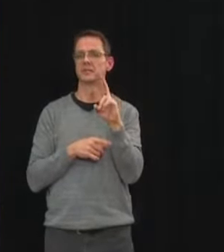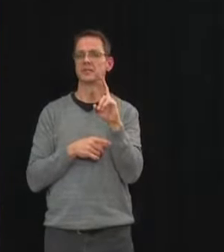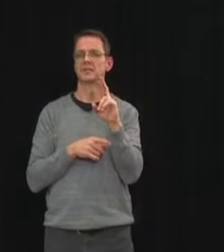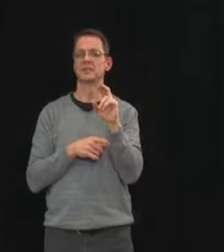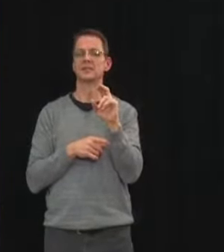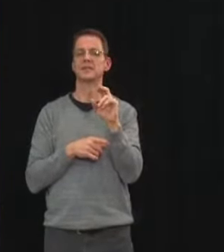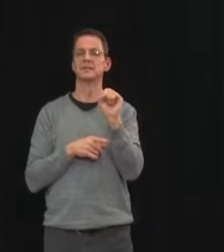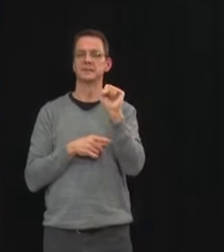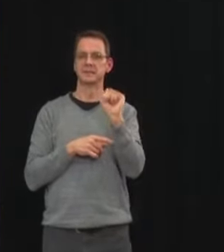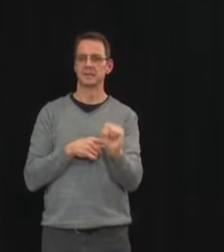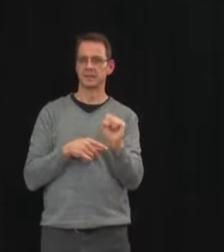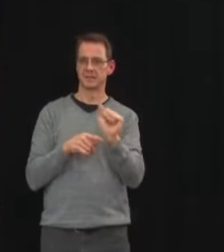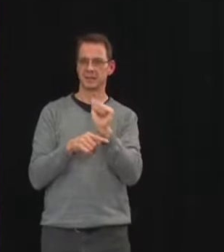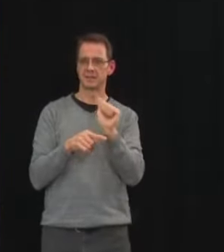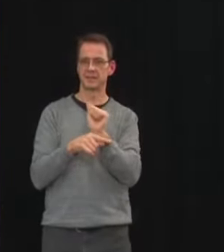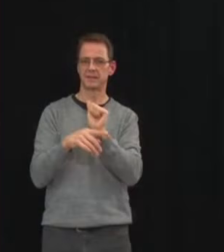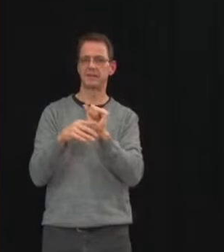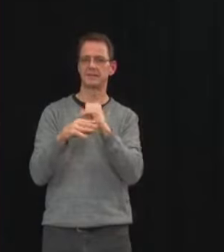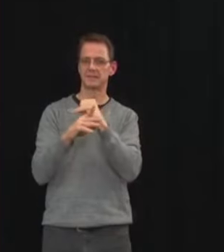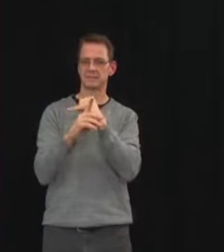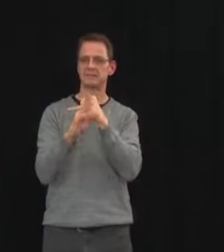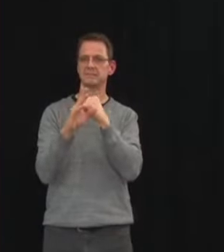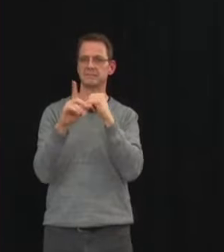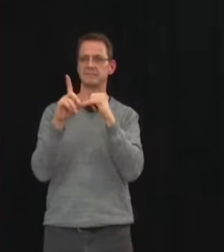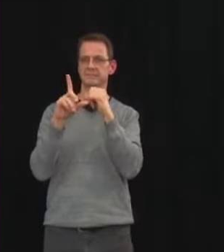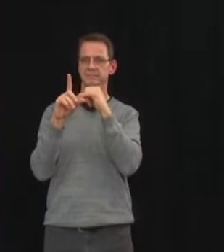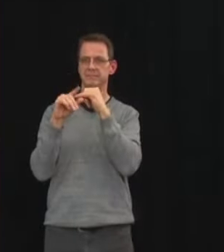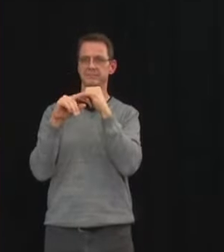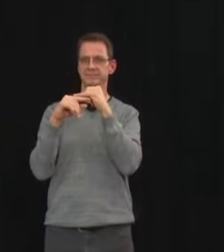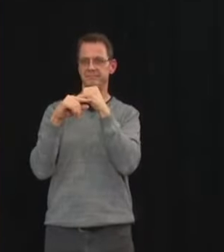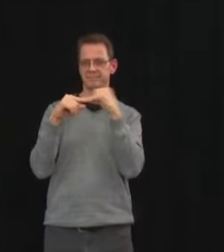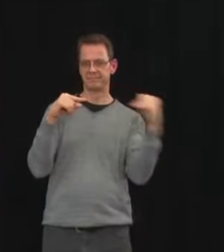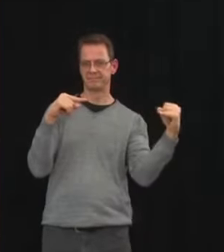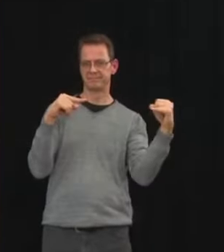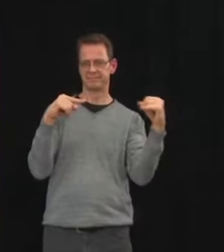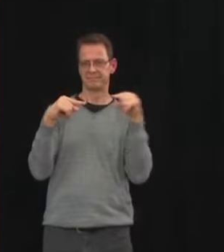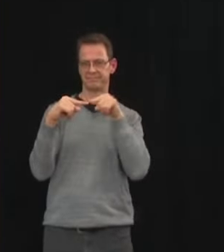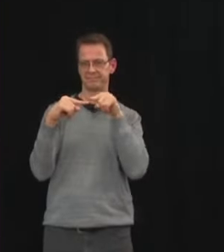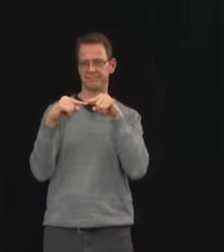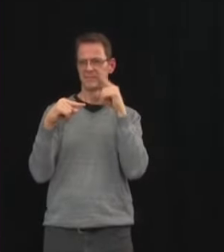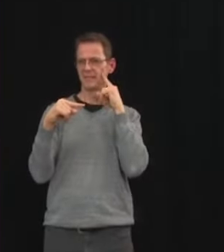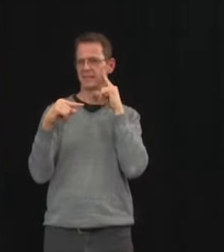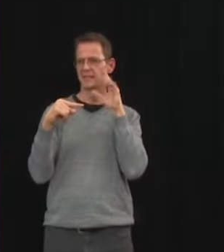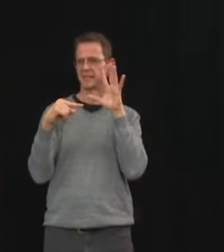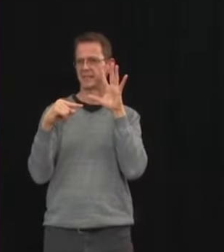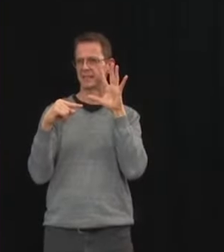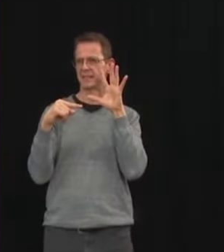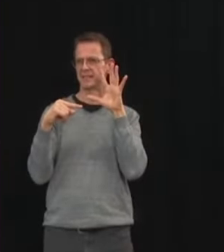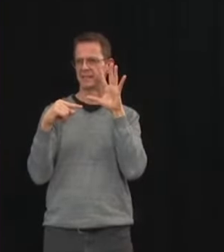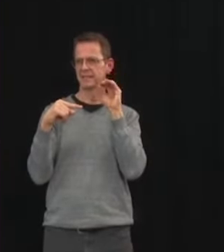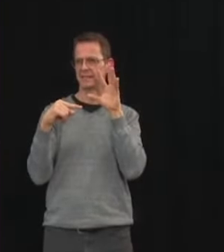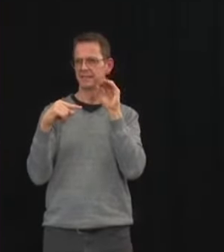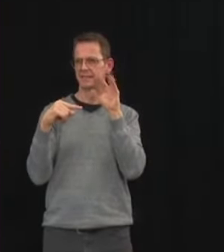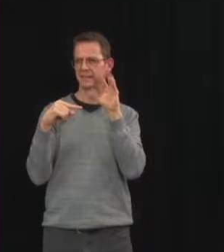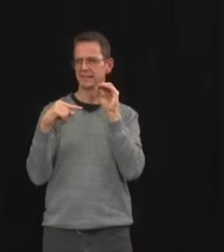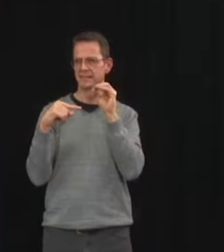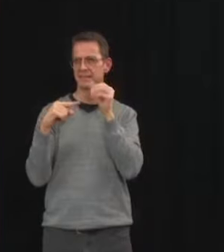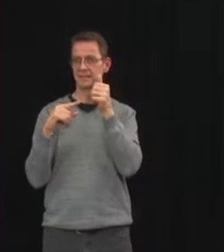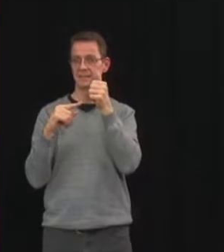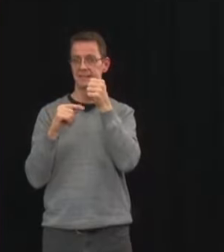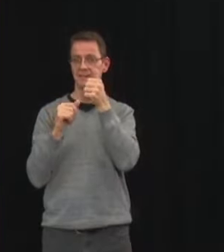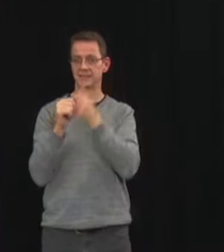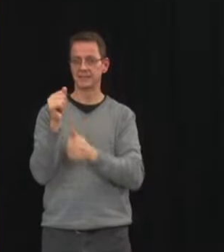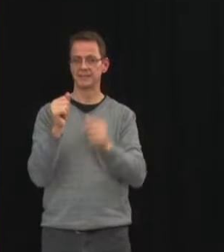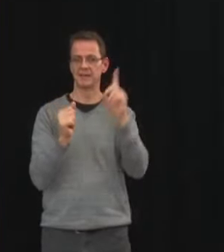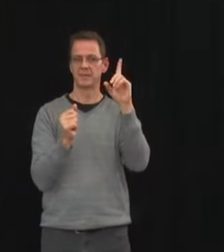than 50 cases per 100 000 but in the northeast quadrant of the province which is one half of the north health zone we certainly